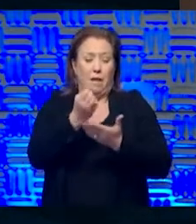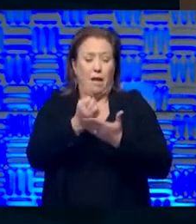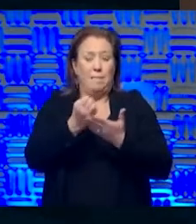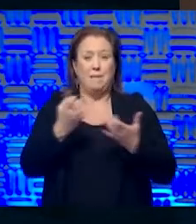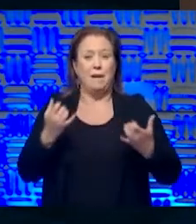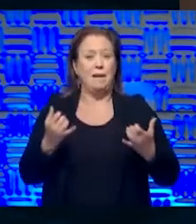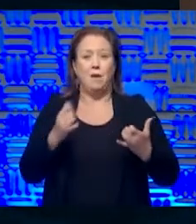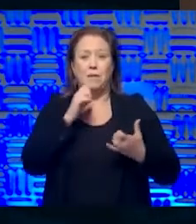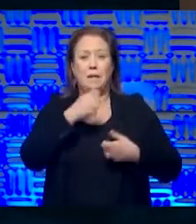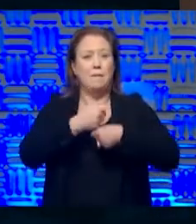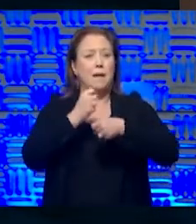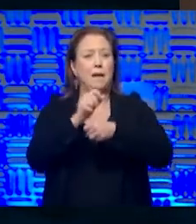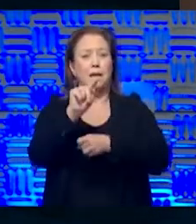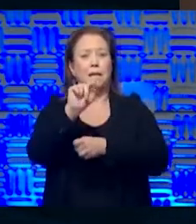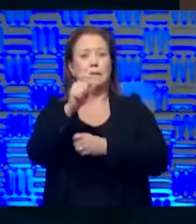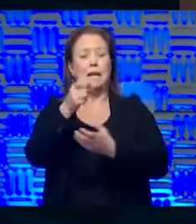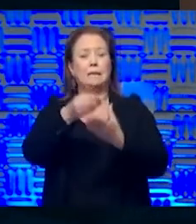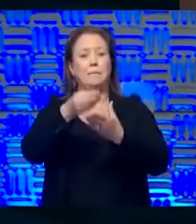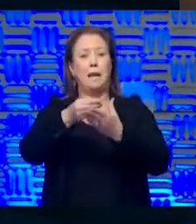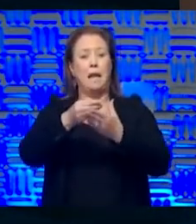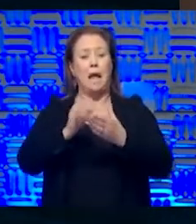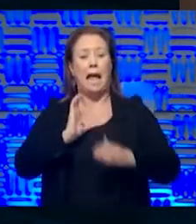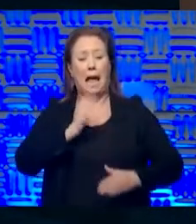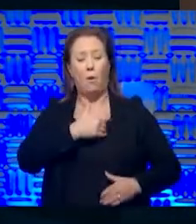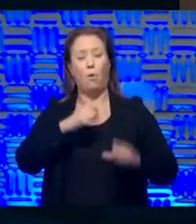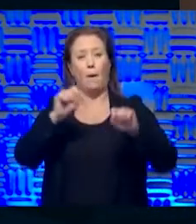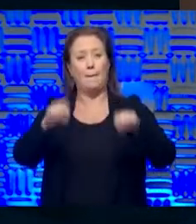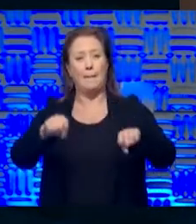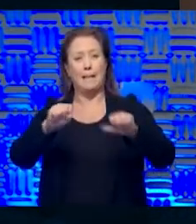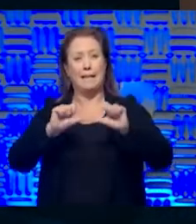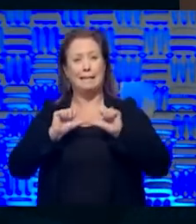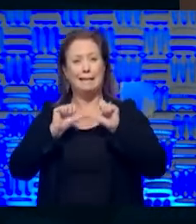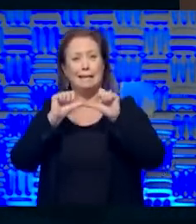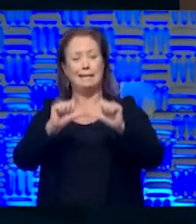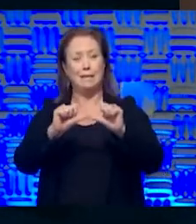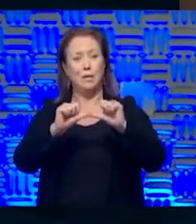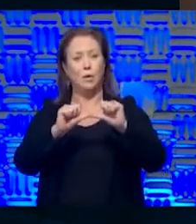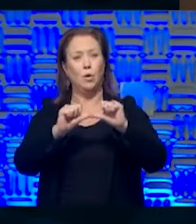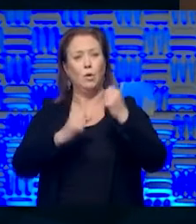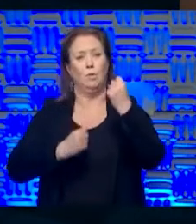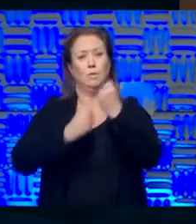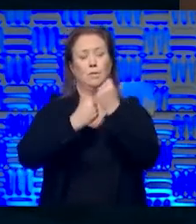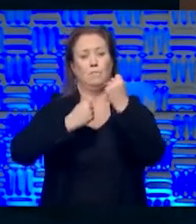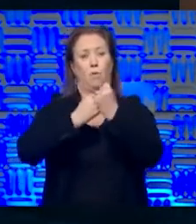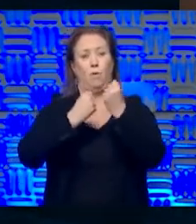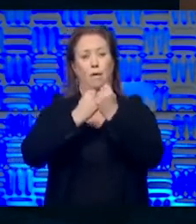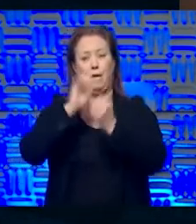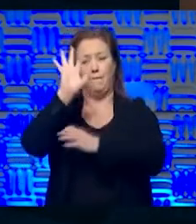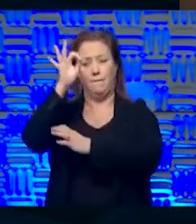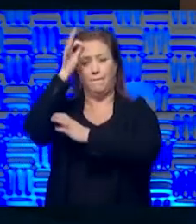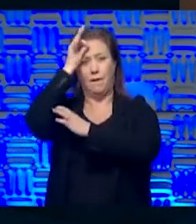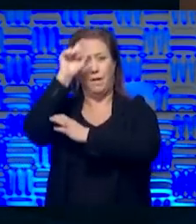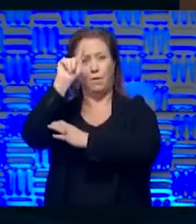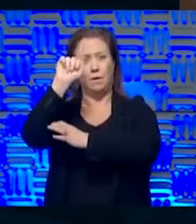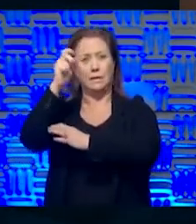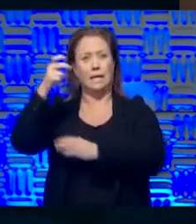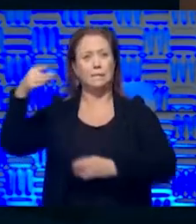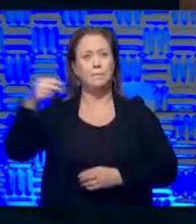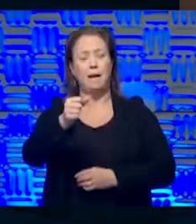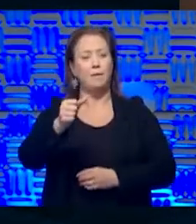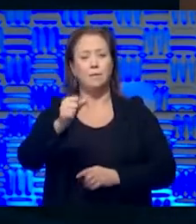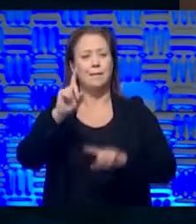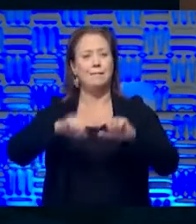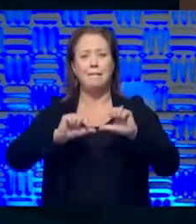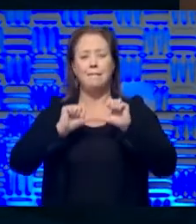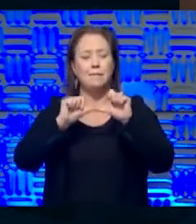revenues, our ability to keep up the level of support that, uh, the federal taxpayers are providing, uh, it can't go on